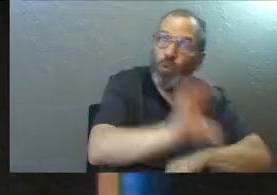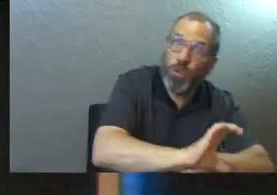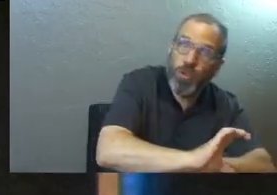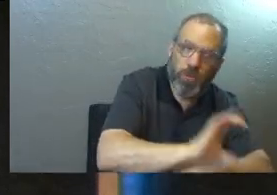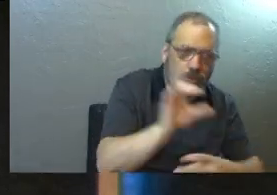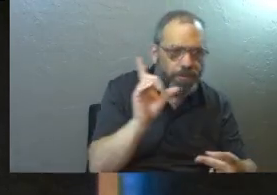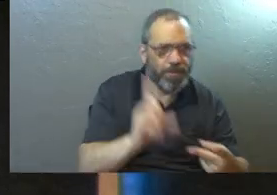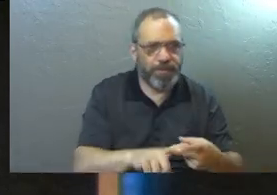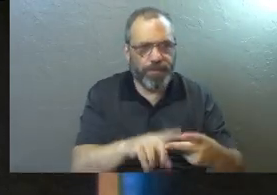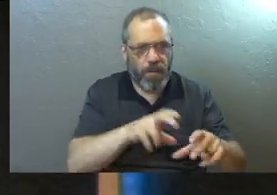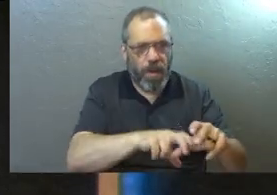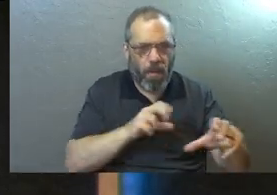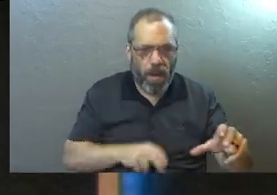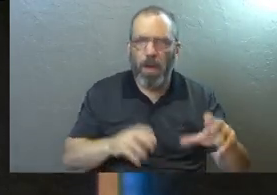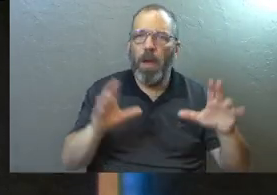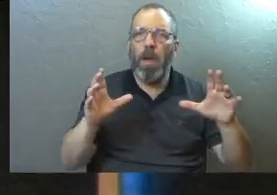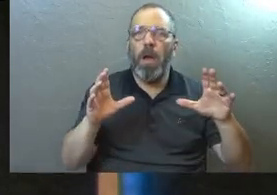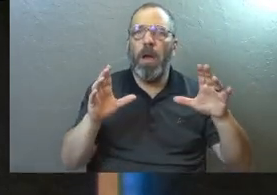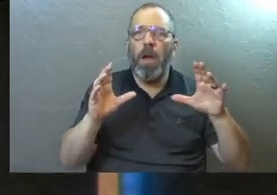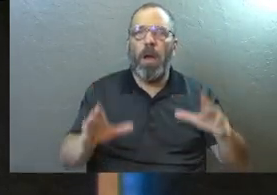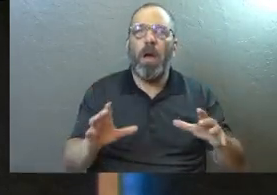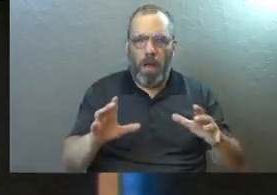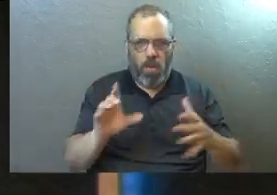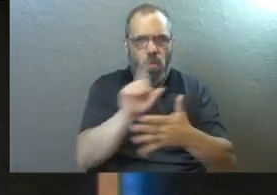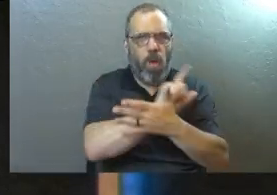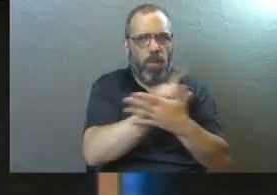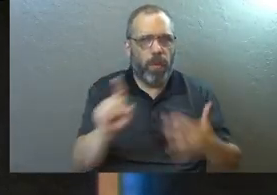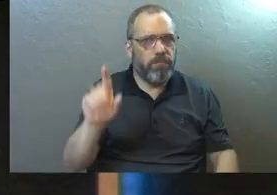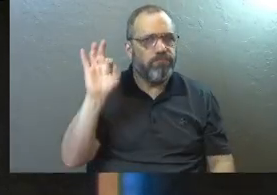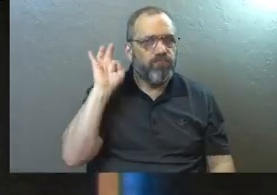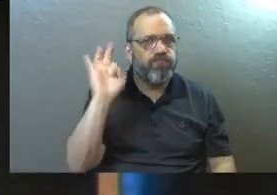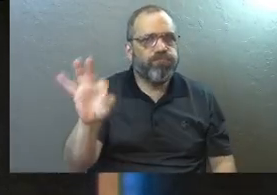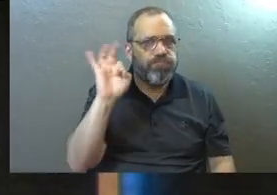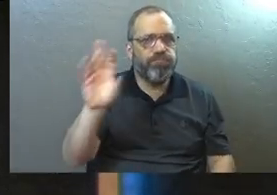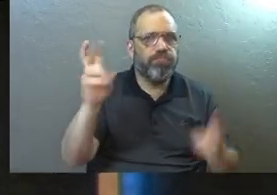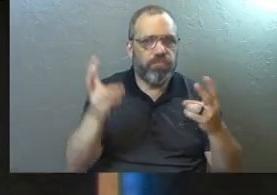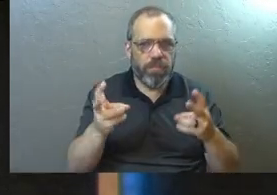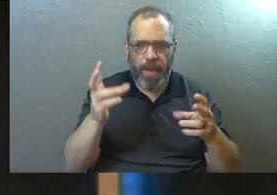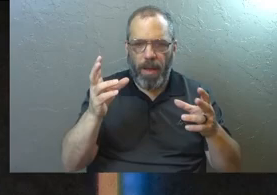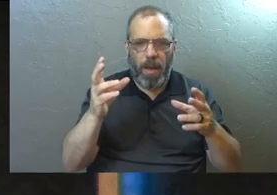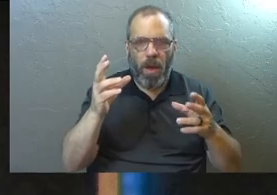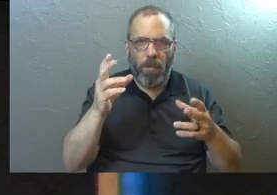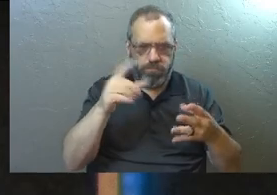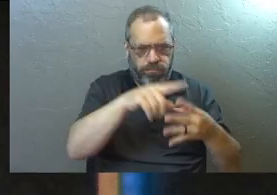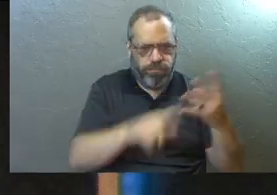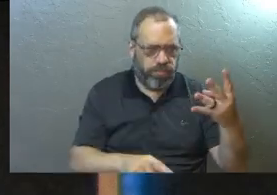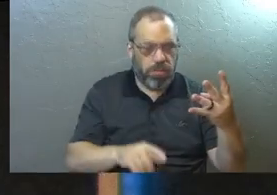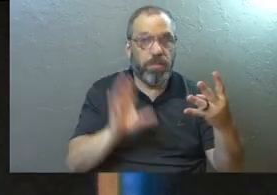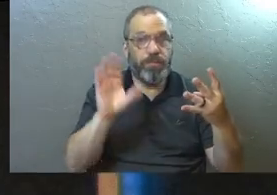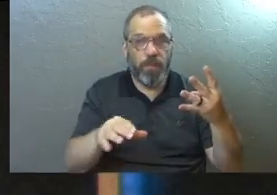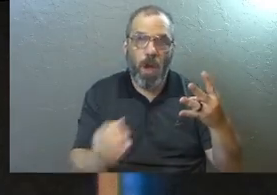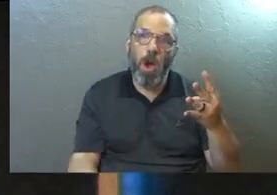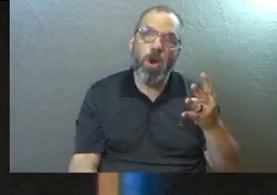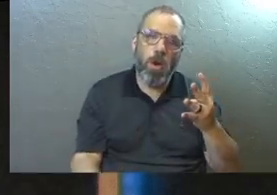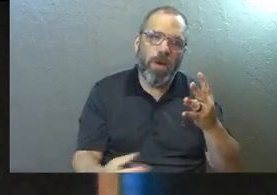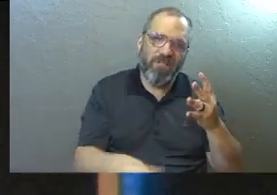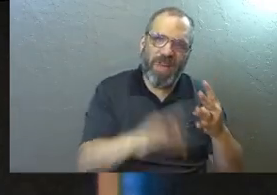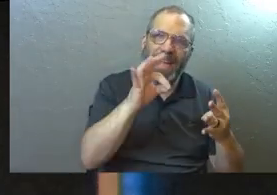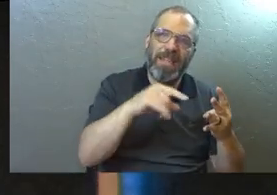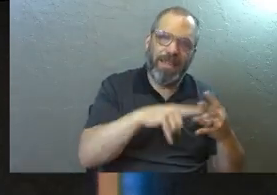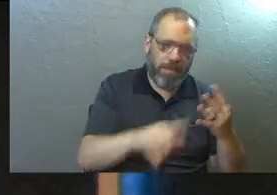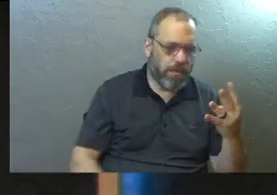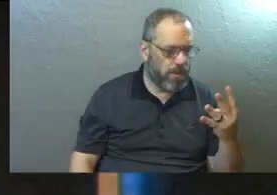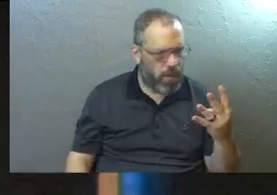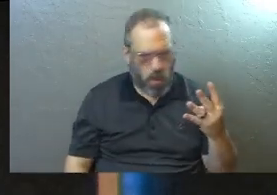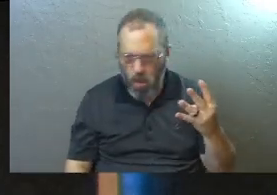and walk away with Jesus. And we took a week preaching on every single one of those. I would recommend going back and finding this